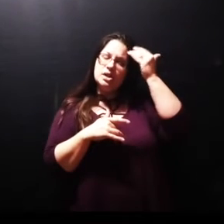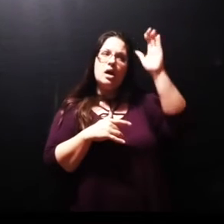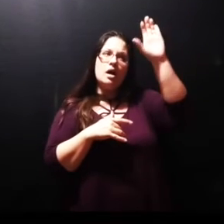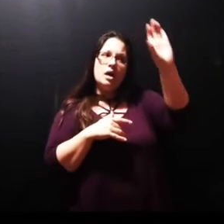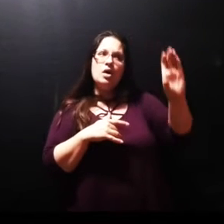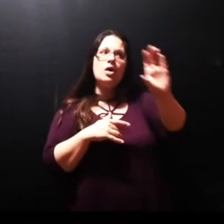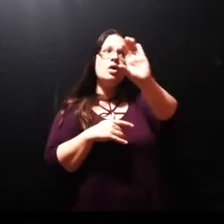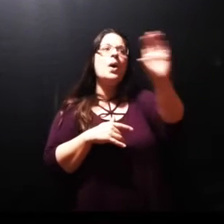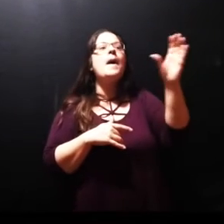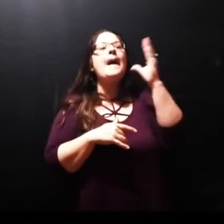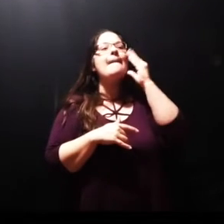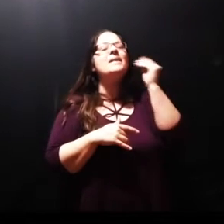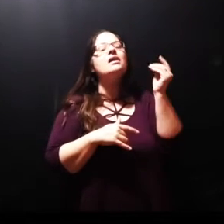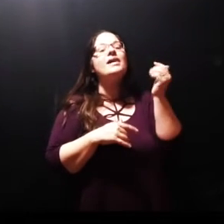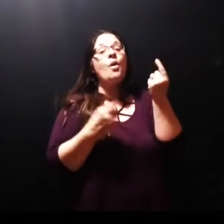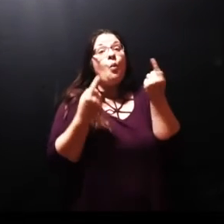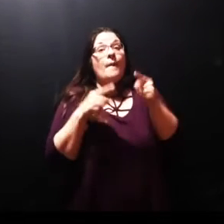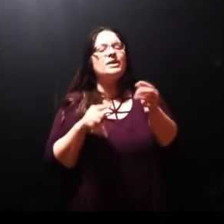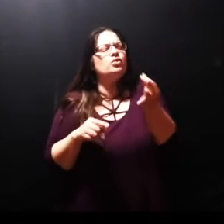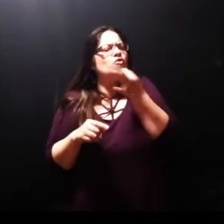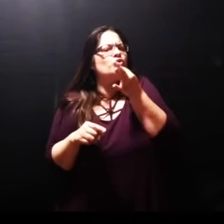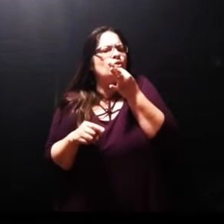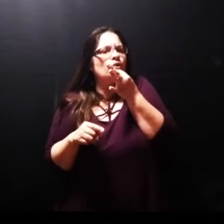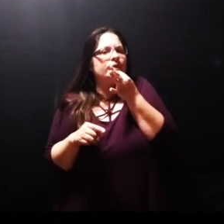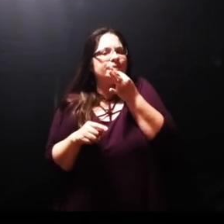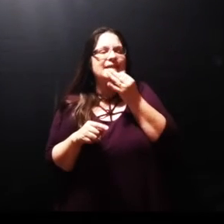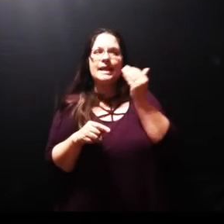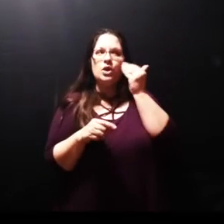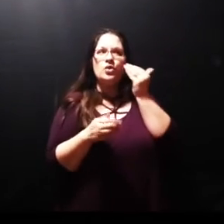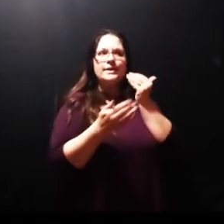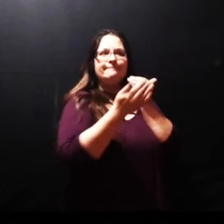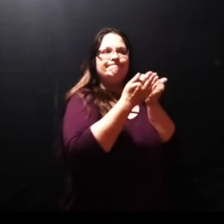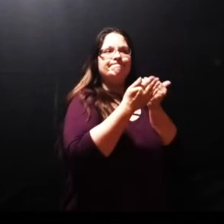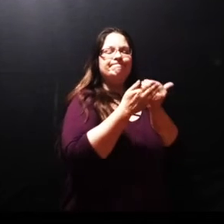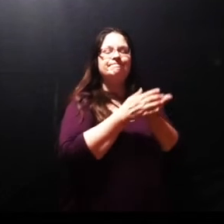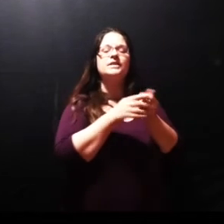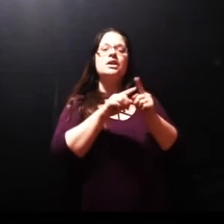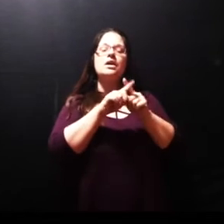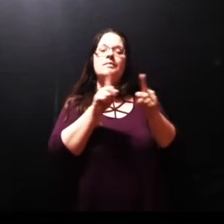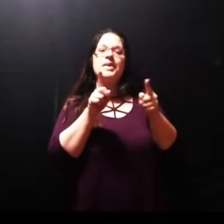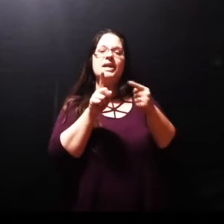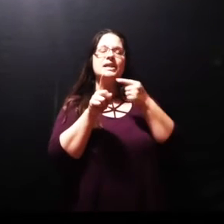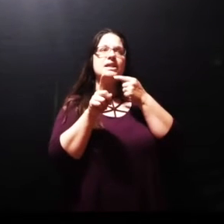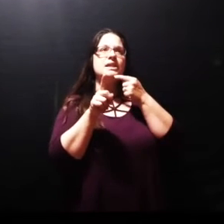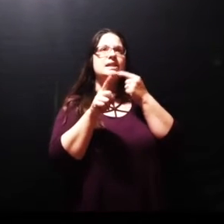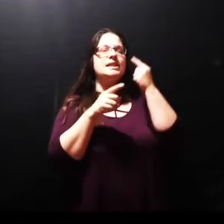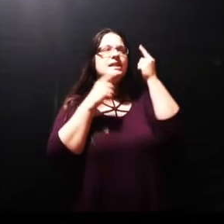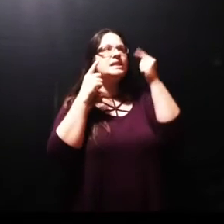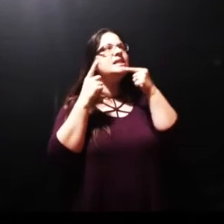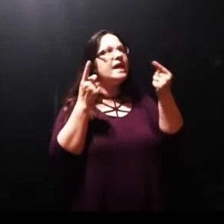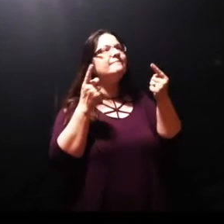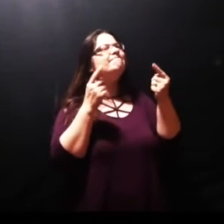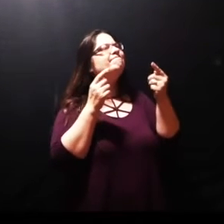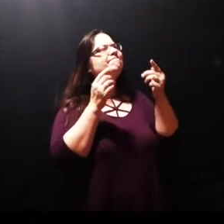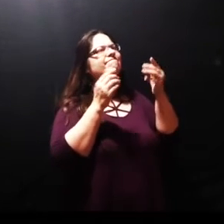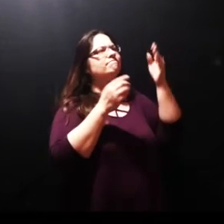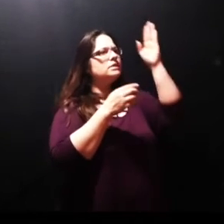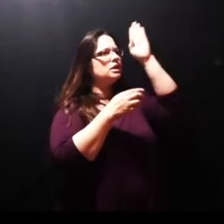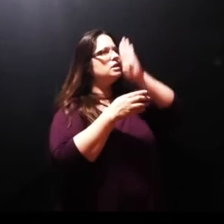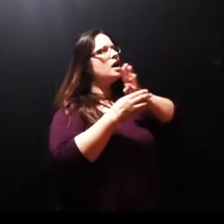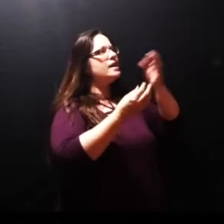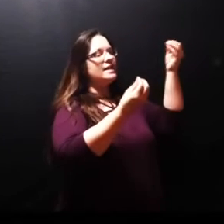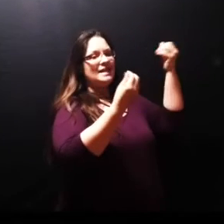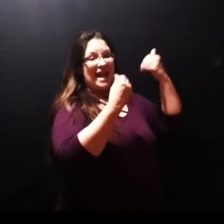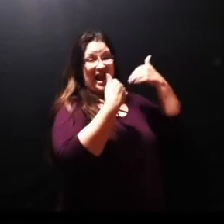week now but he said there's still light and the father is still allowing me time and I still have the opportunity